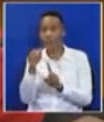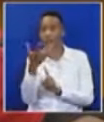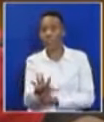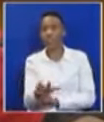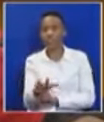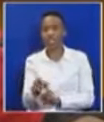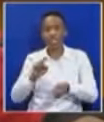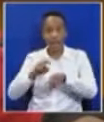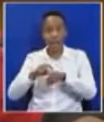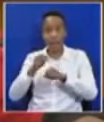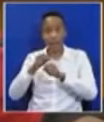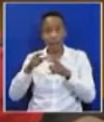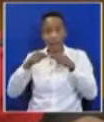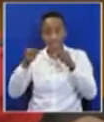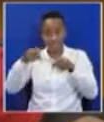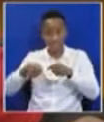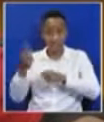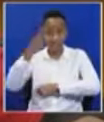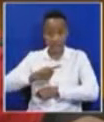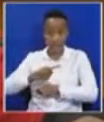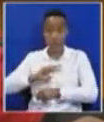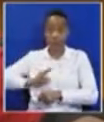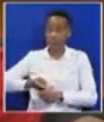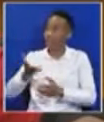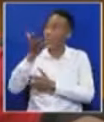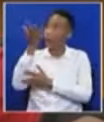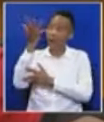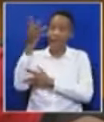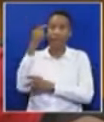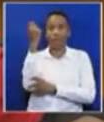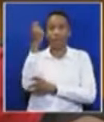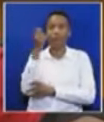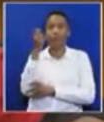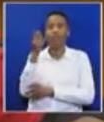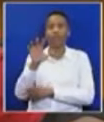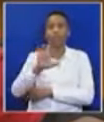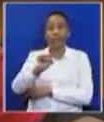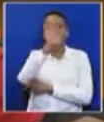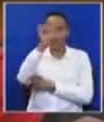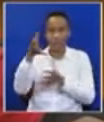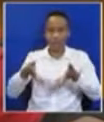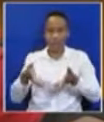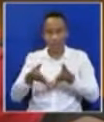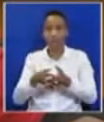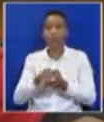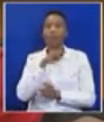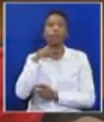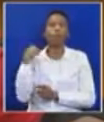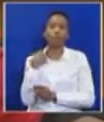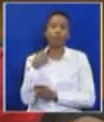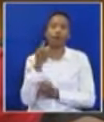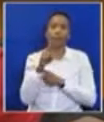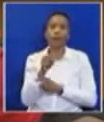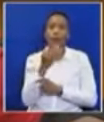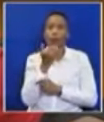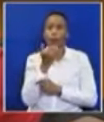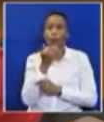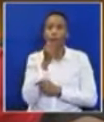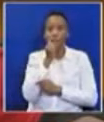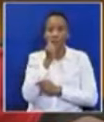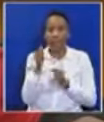a woman somewhere in the remote South Africa would have been murdered by a man close to her. Her murder will go